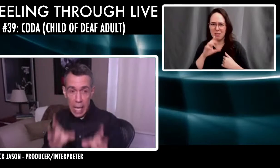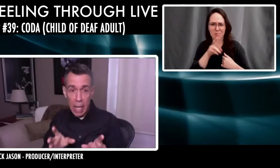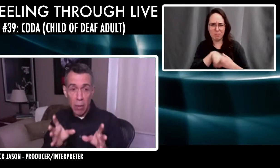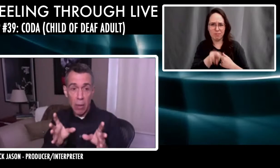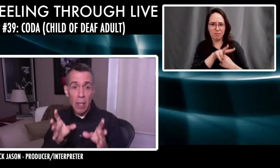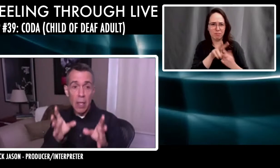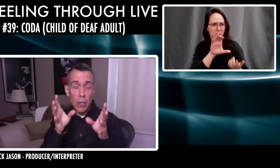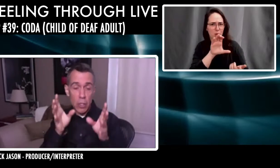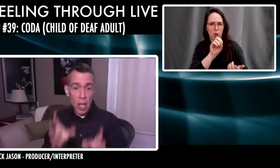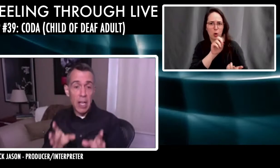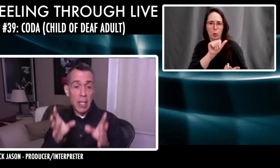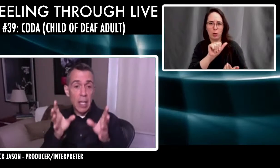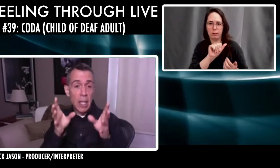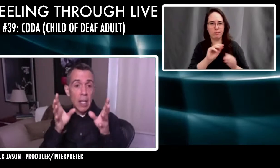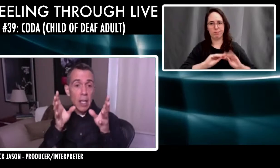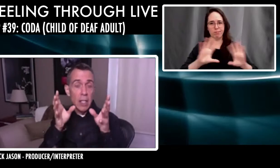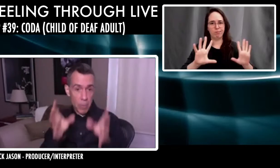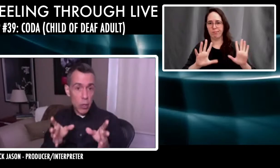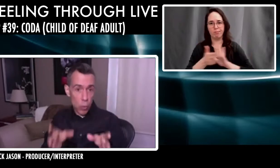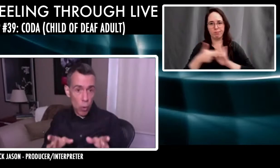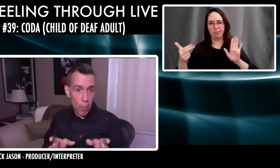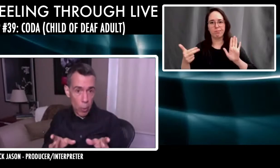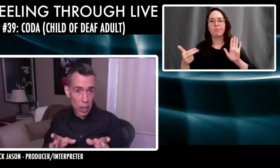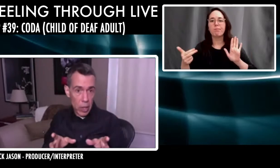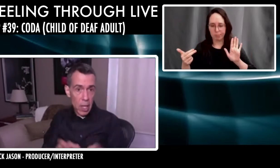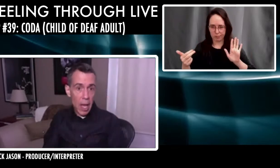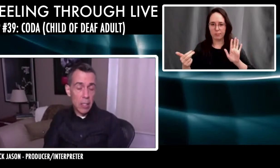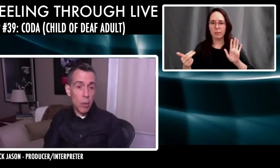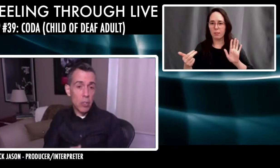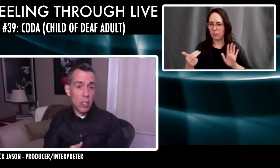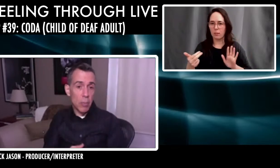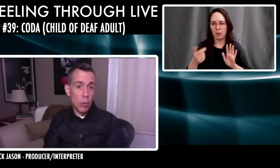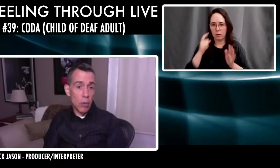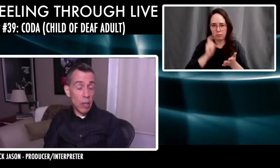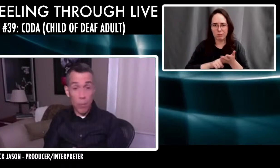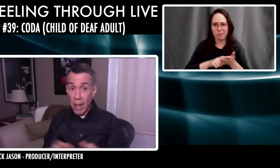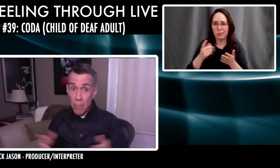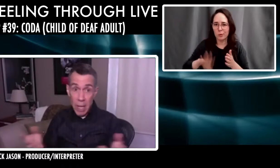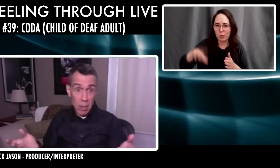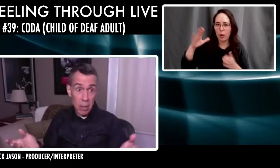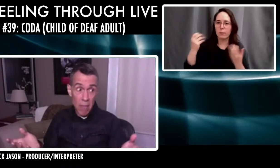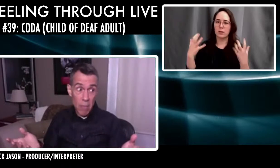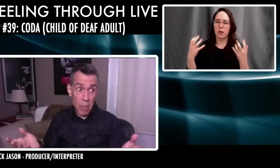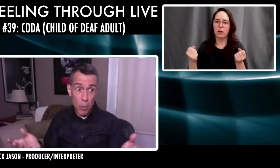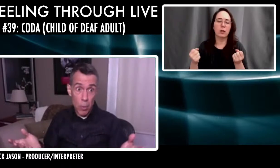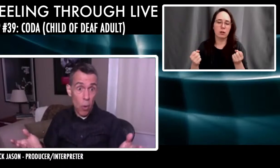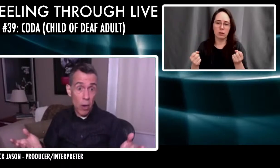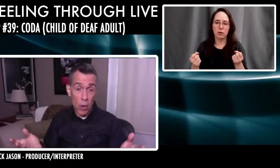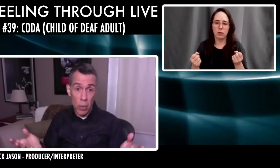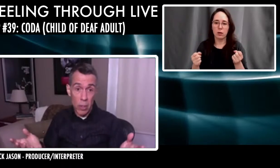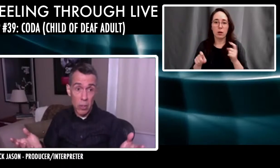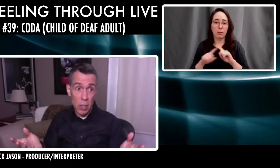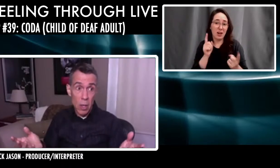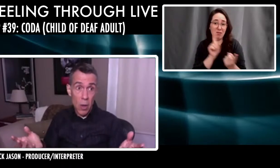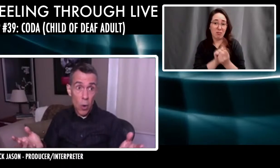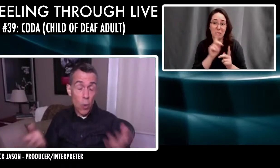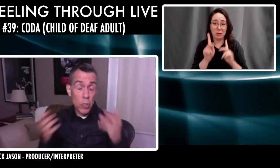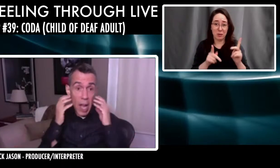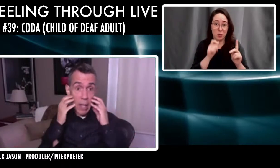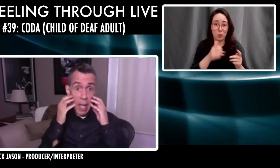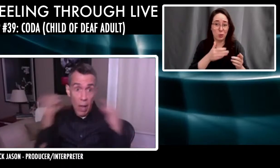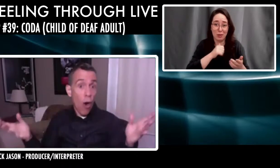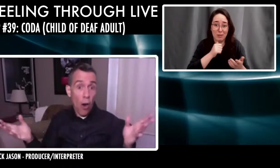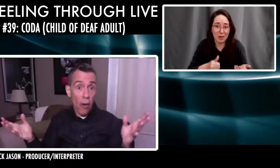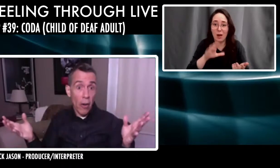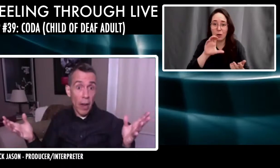tell your signing is something you grew up with as opposed to something you learned later. But I've met, I've met people who aren't coders, who